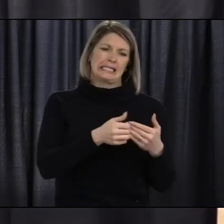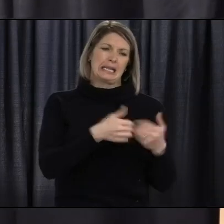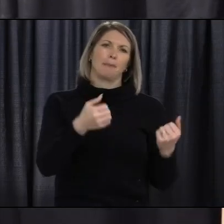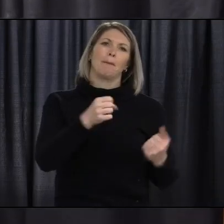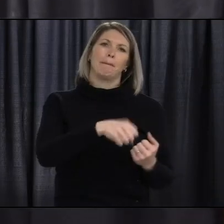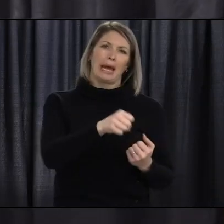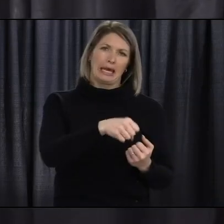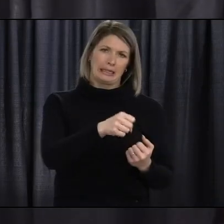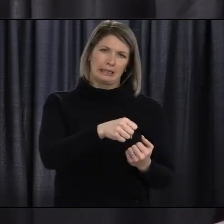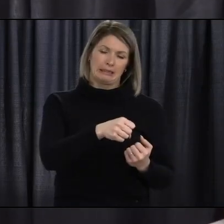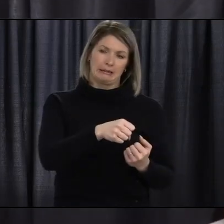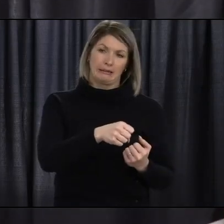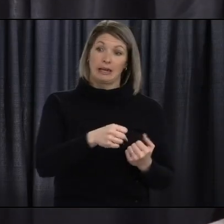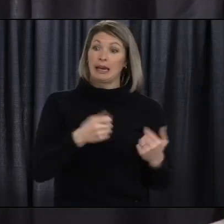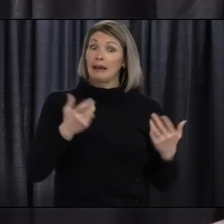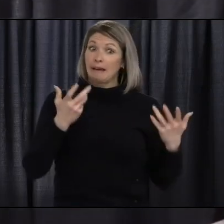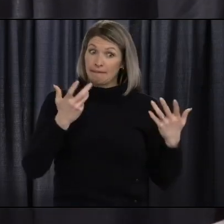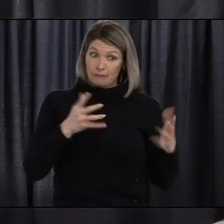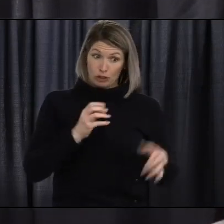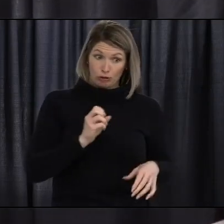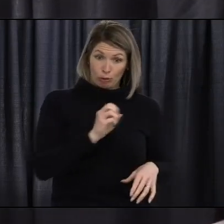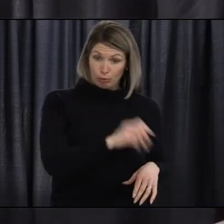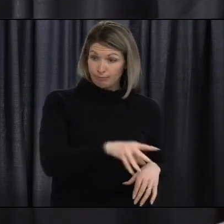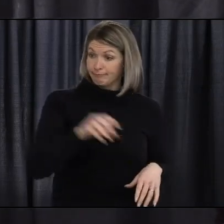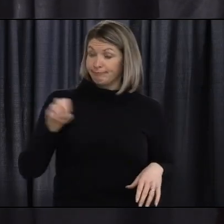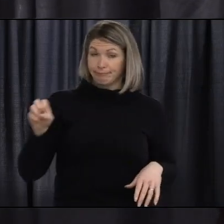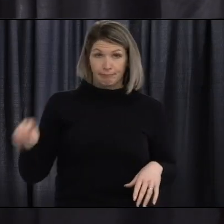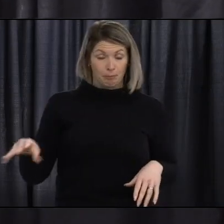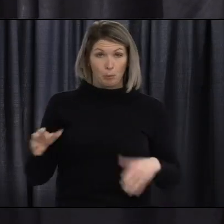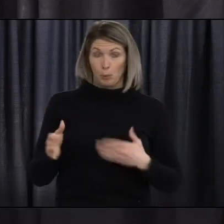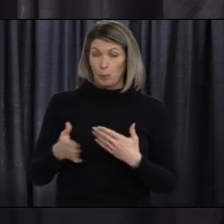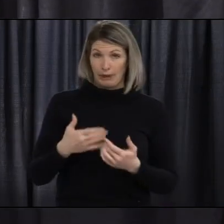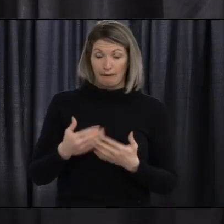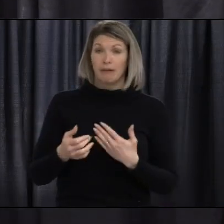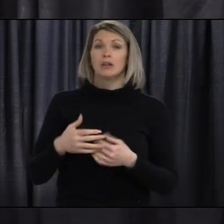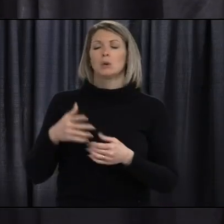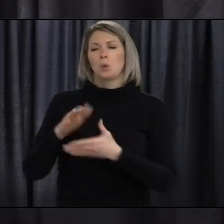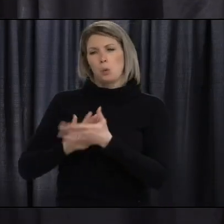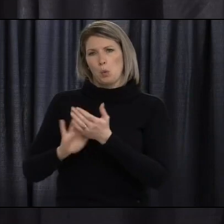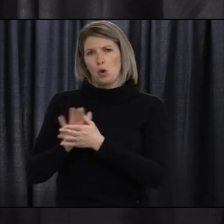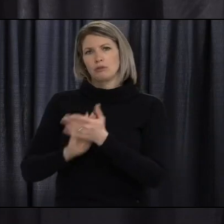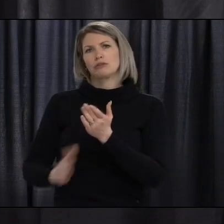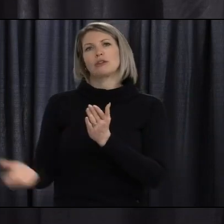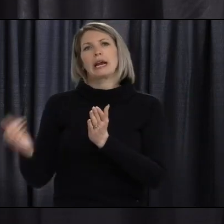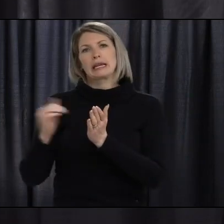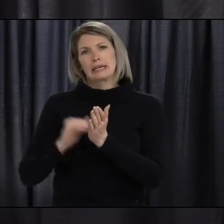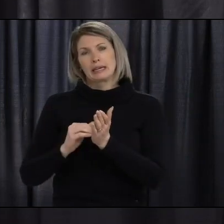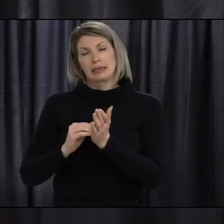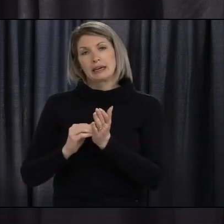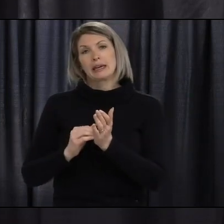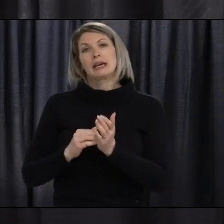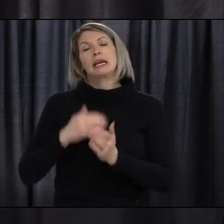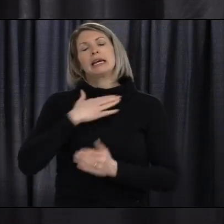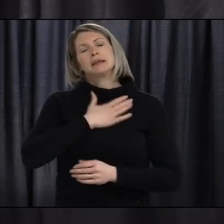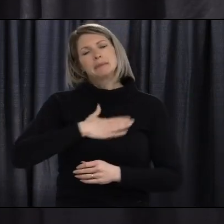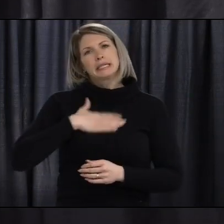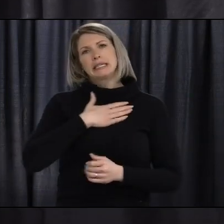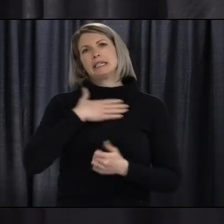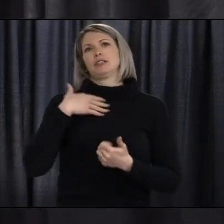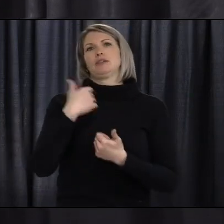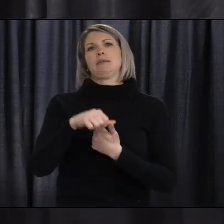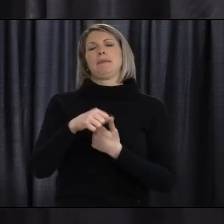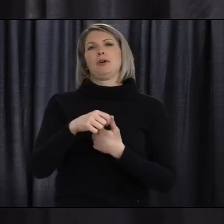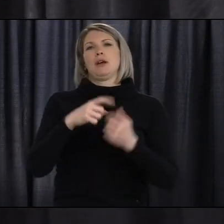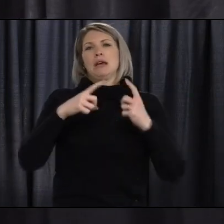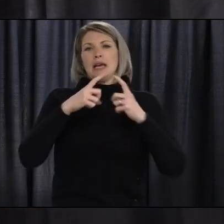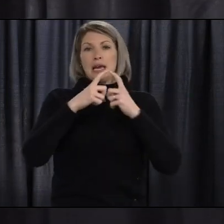then wash your hands again. As a final note, please remember that wearing a mask is not a